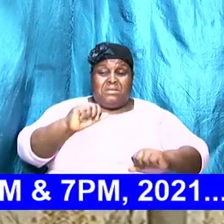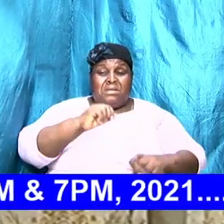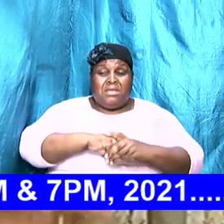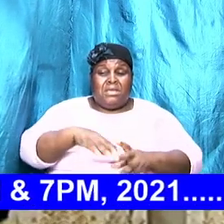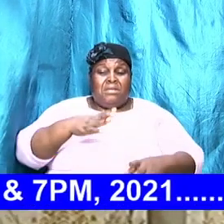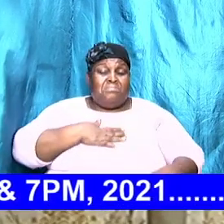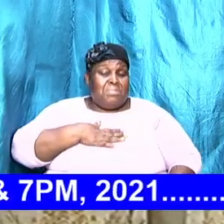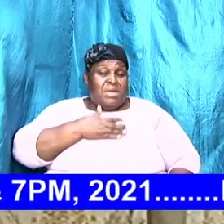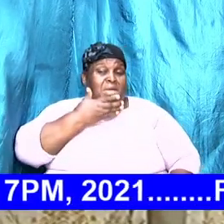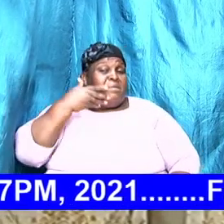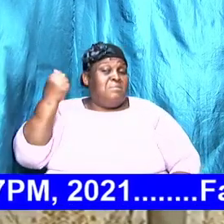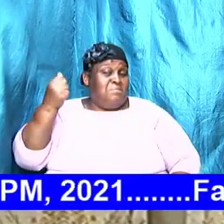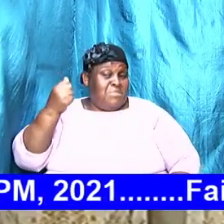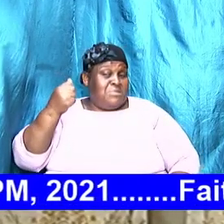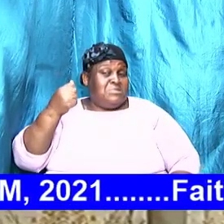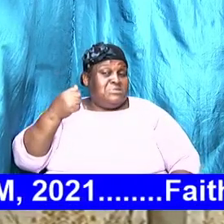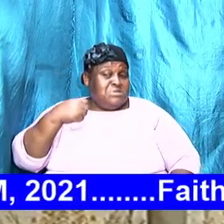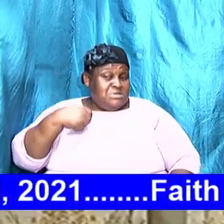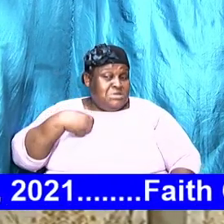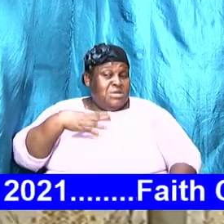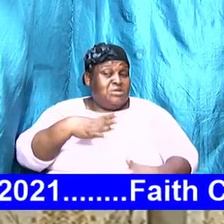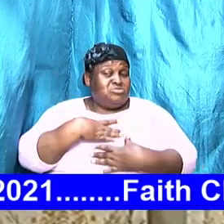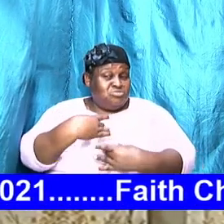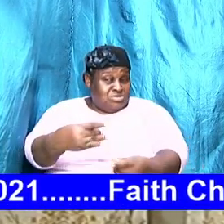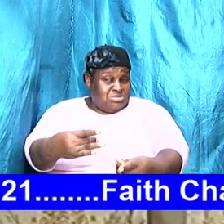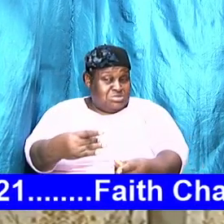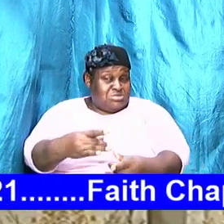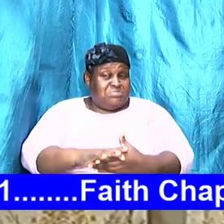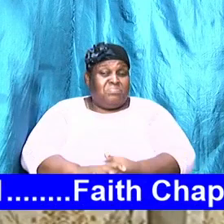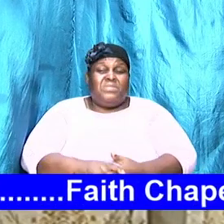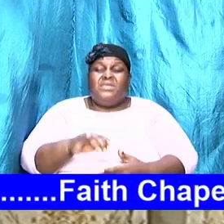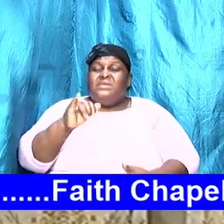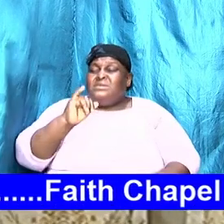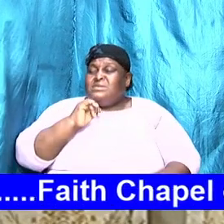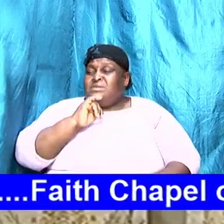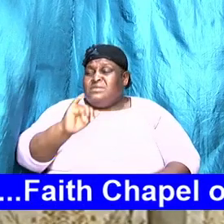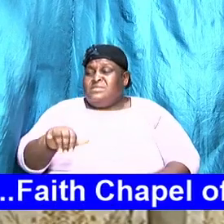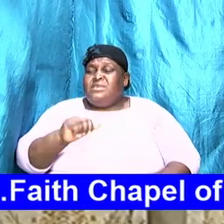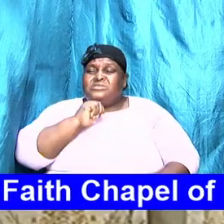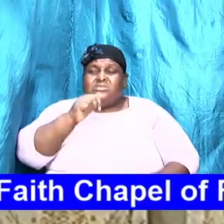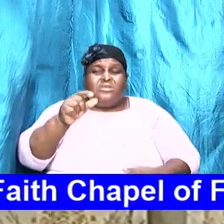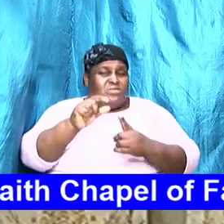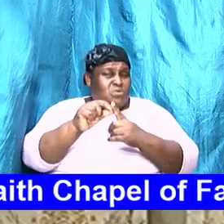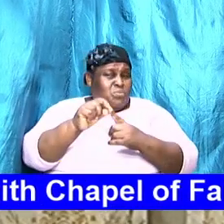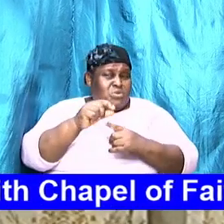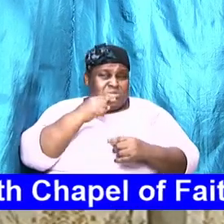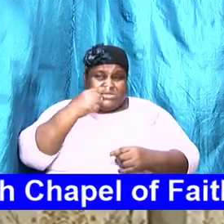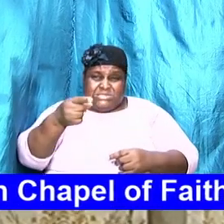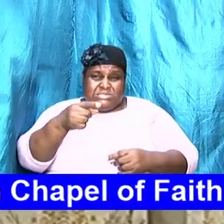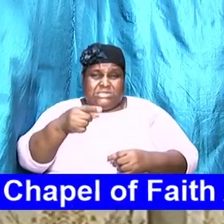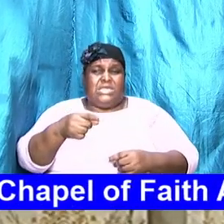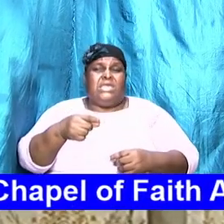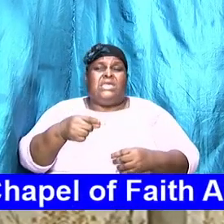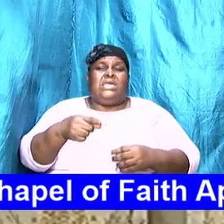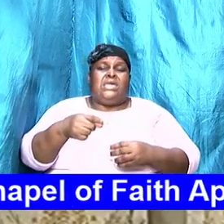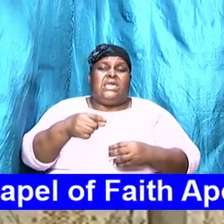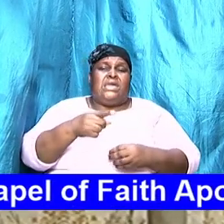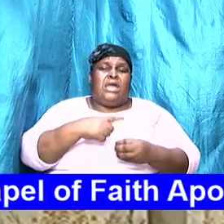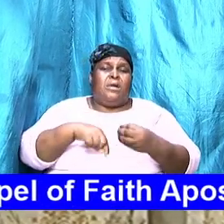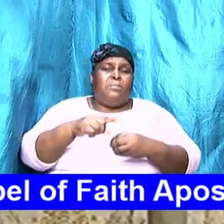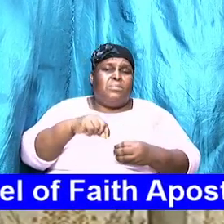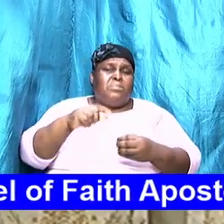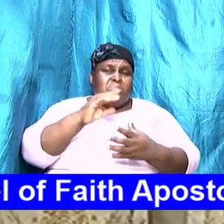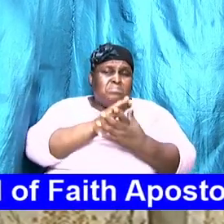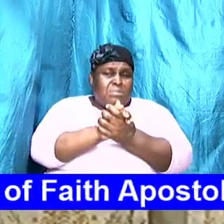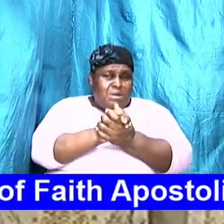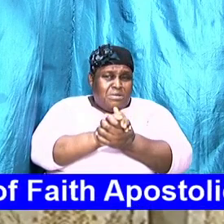word of God presents it to us. That we revolve in marriage. That is not the word of God. The word